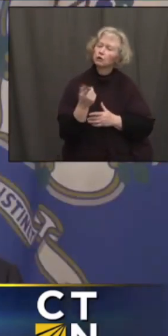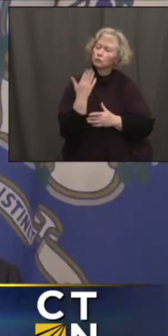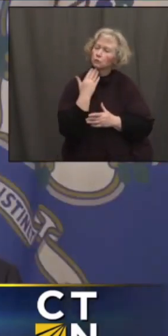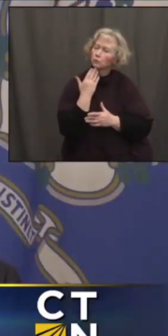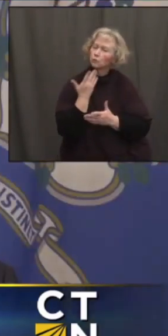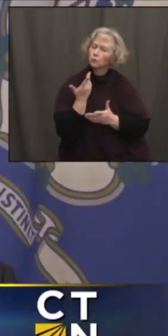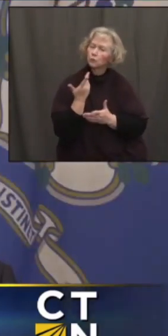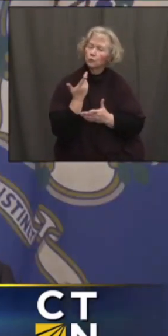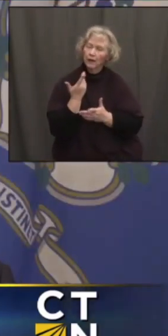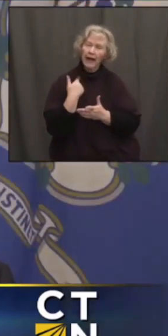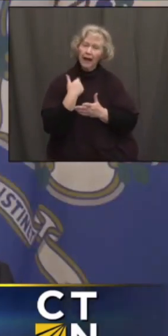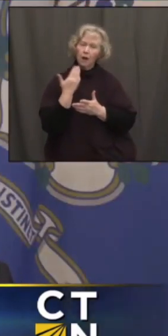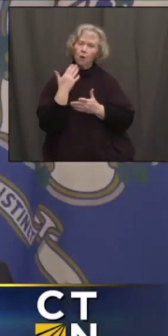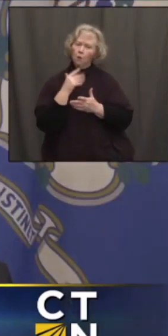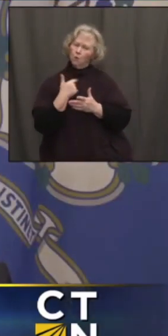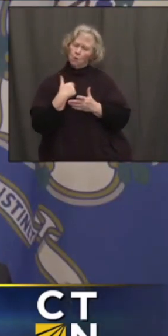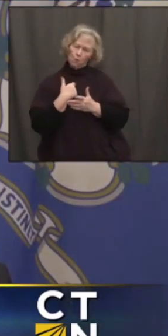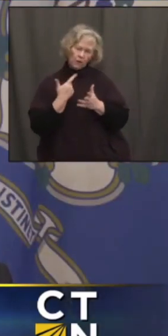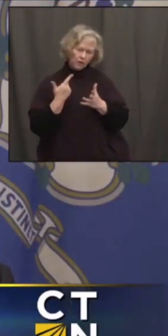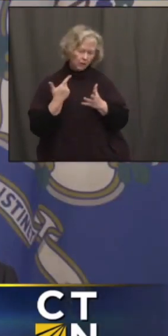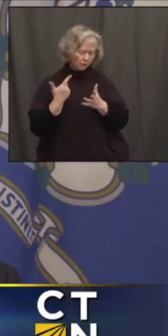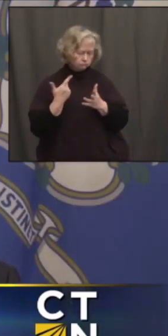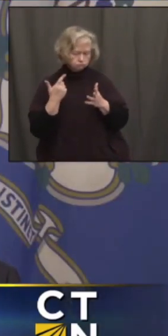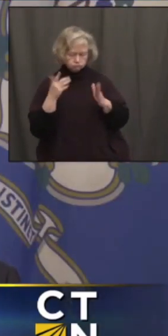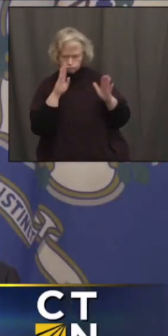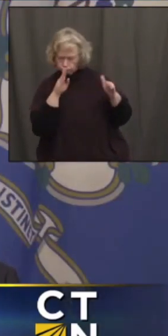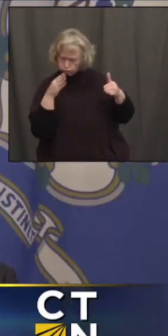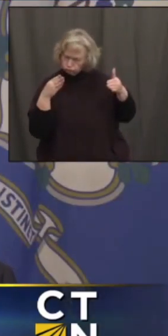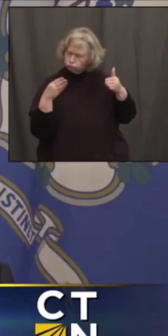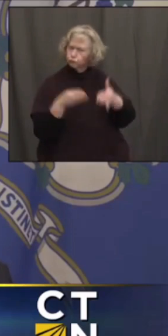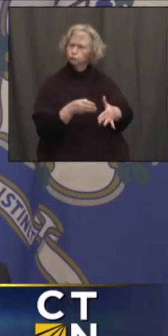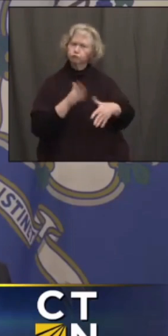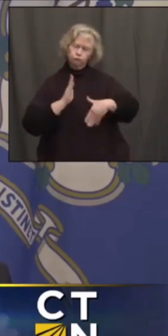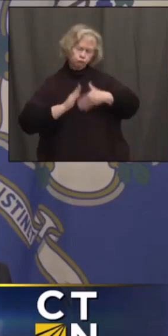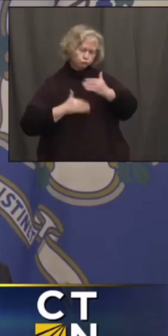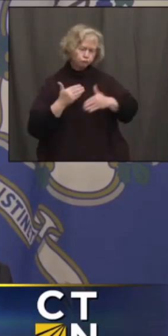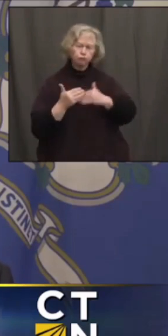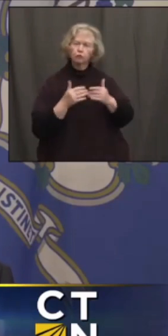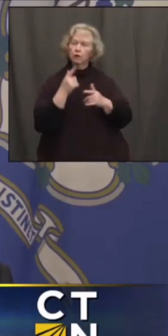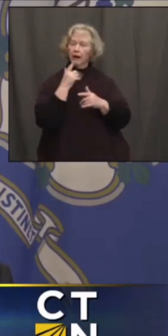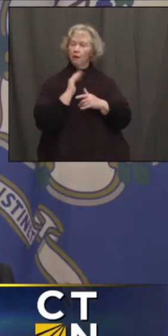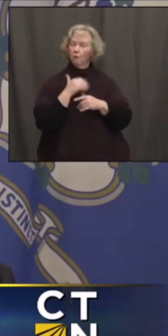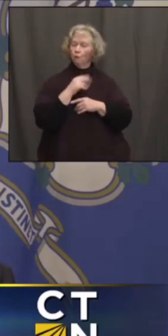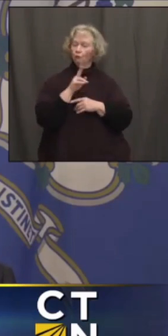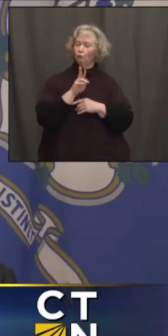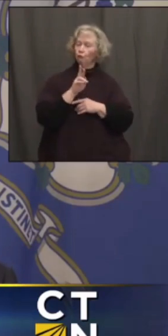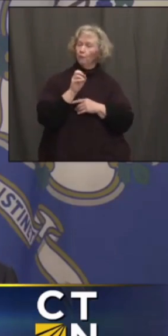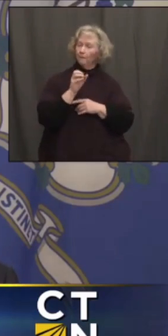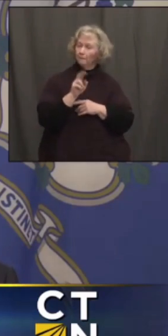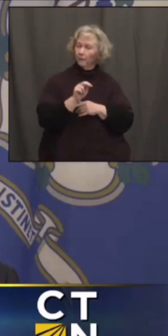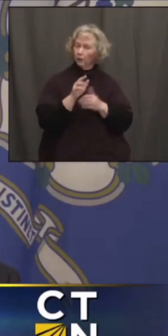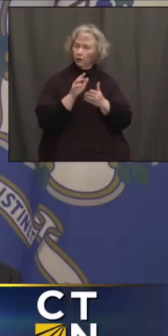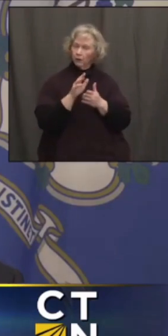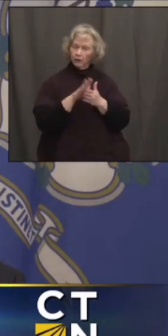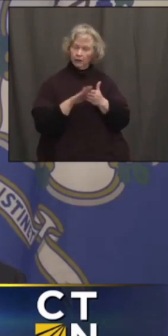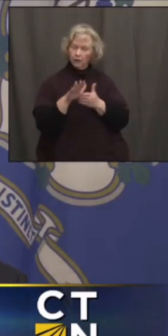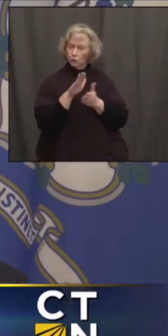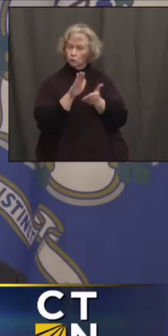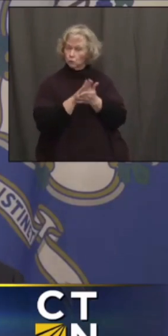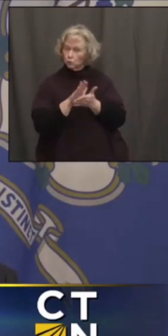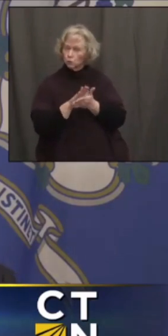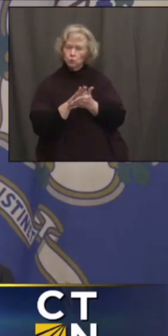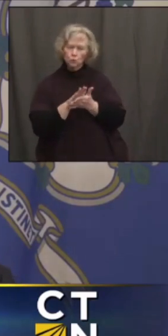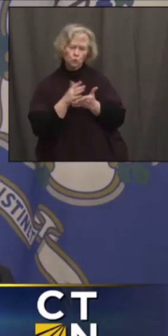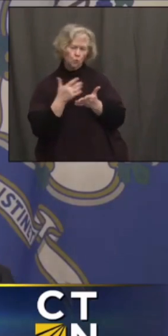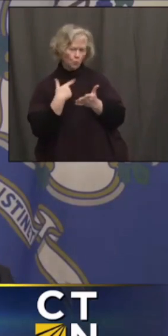on that? Because I can tell you we're doubling down on this. We've gone, in terms of our urban school district, making sure that those are school districts